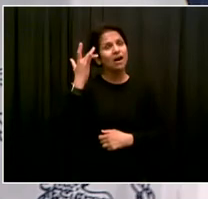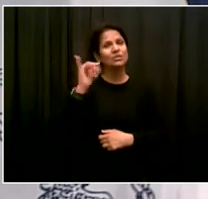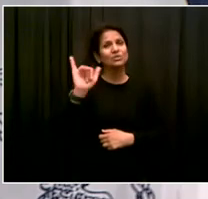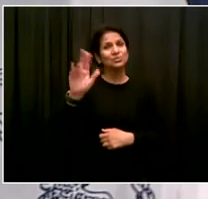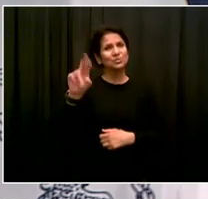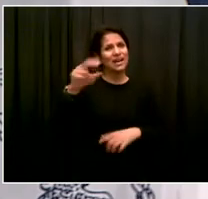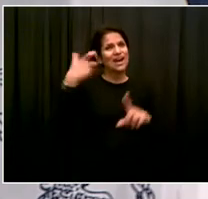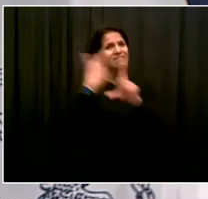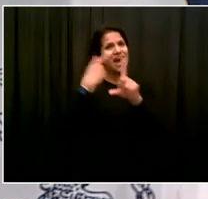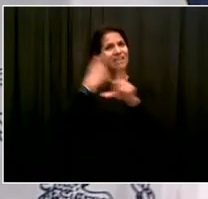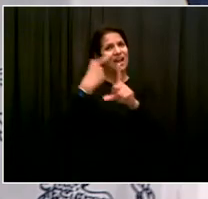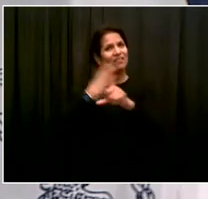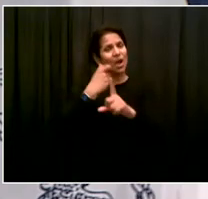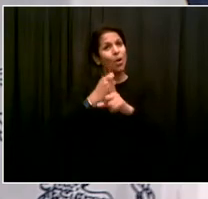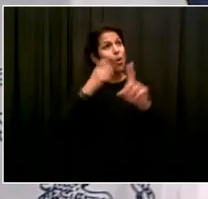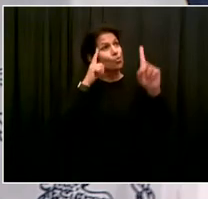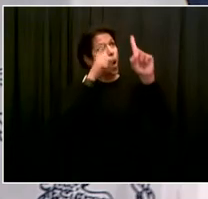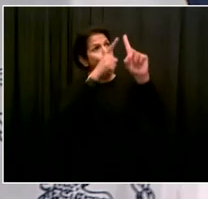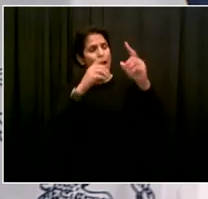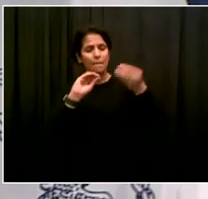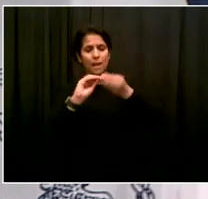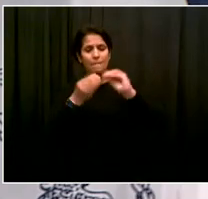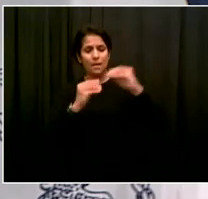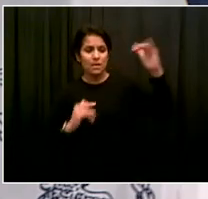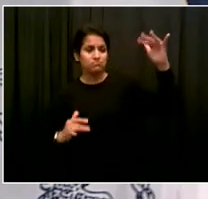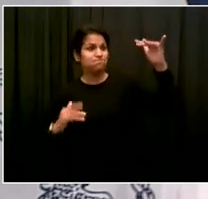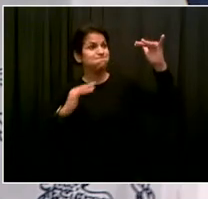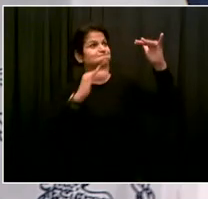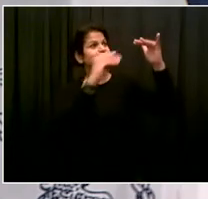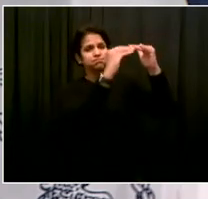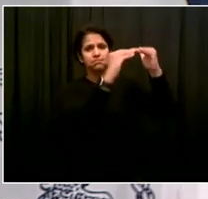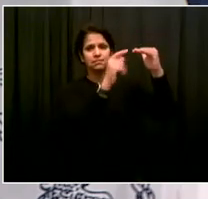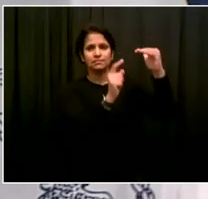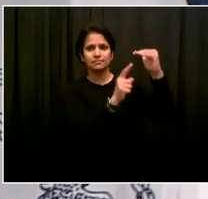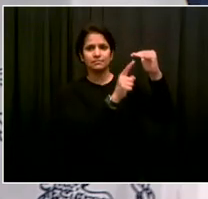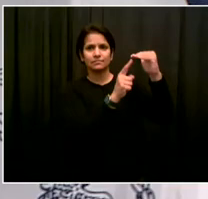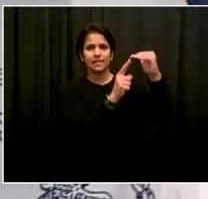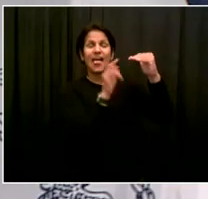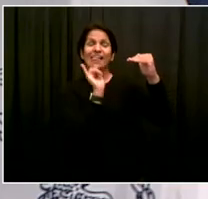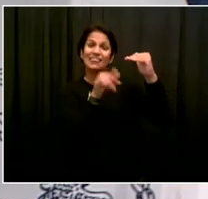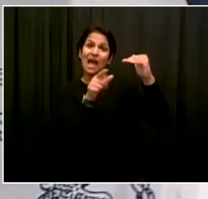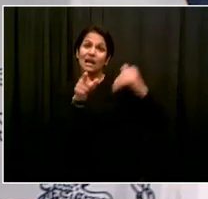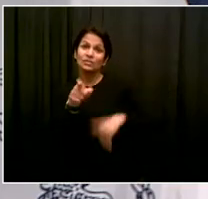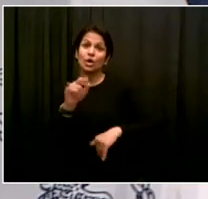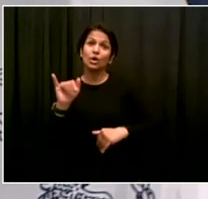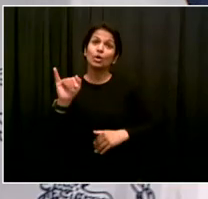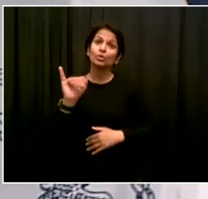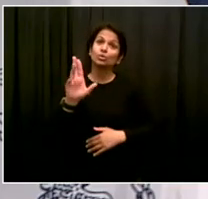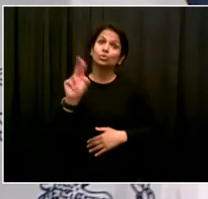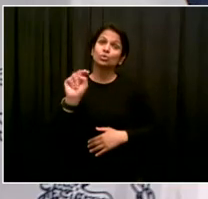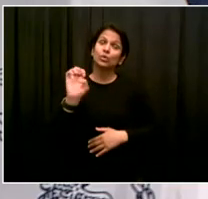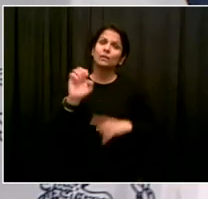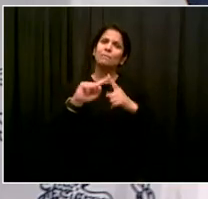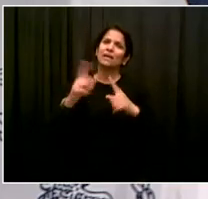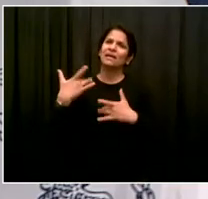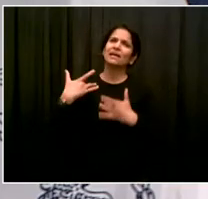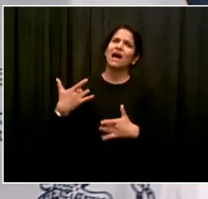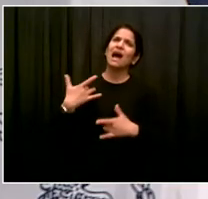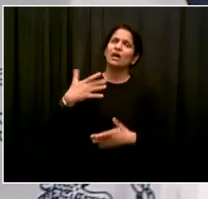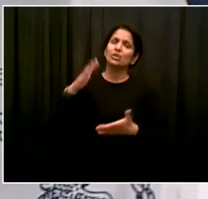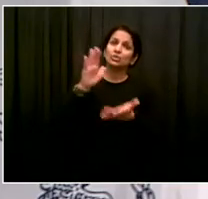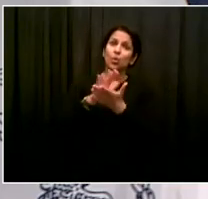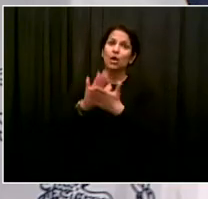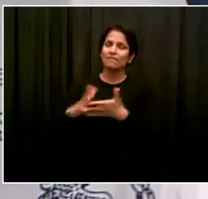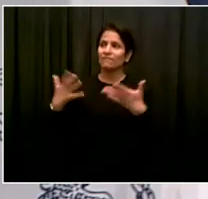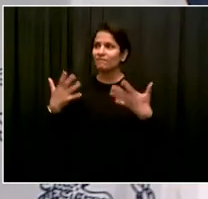you know, one of those times in the year that we're used to sort of a reset moment every year. As we get to the end of school, beginning of summer and all, we want